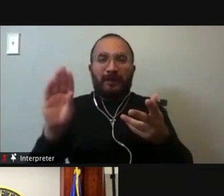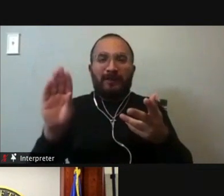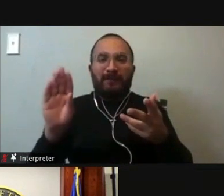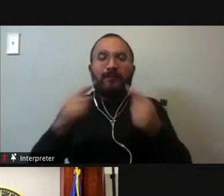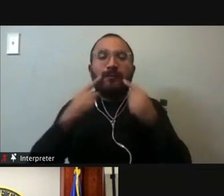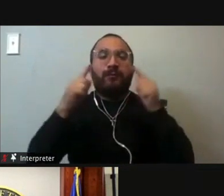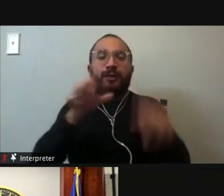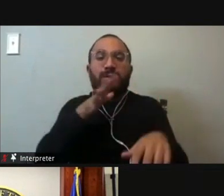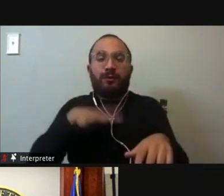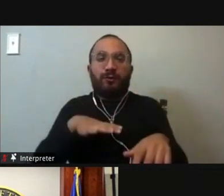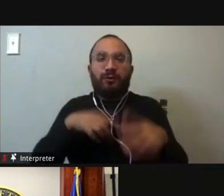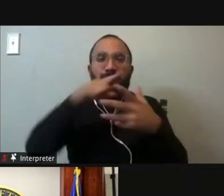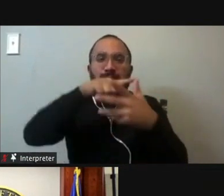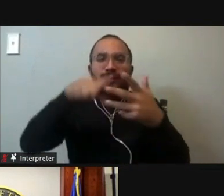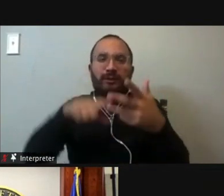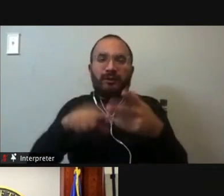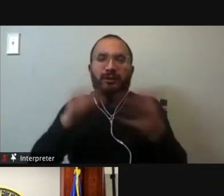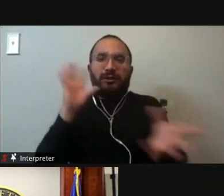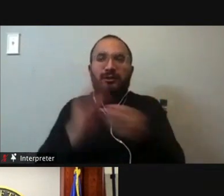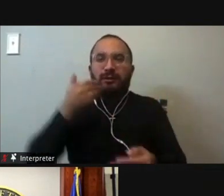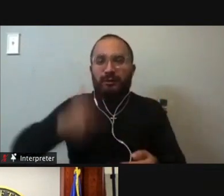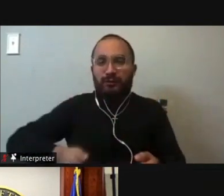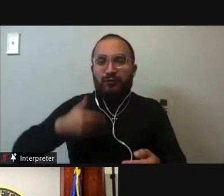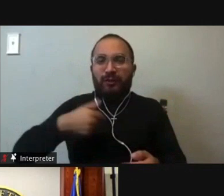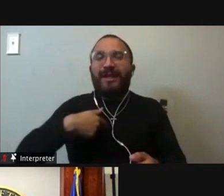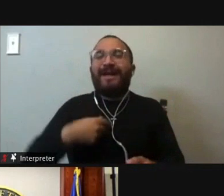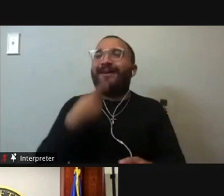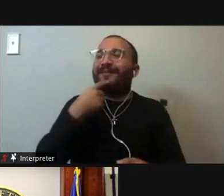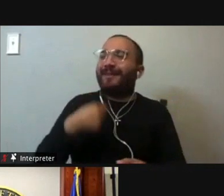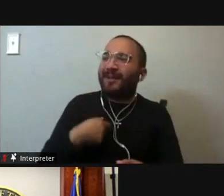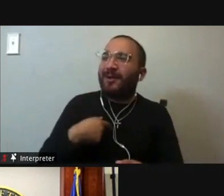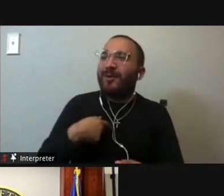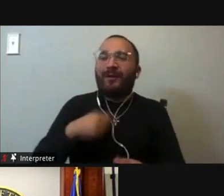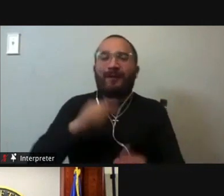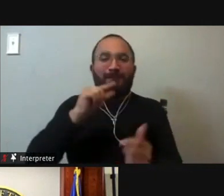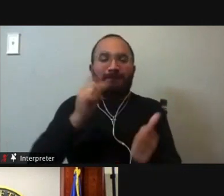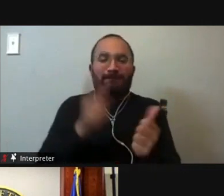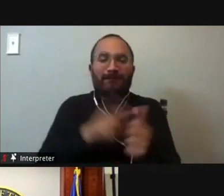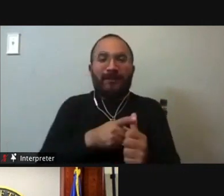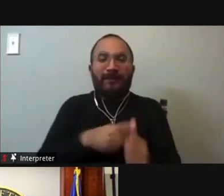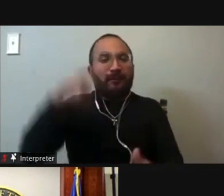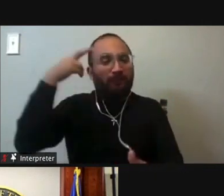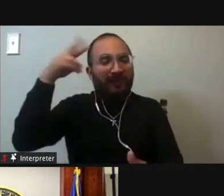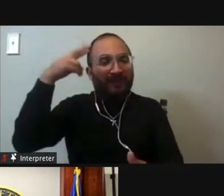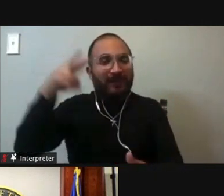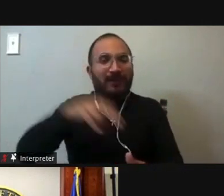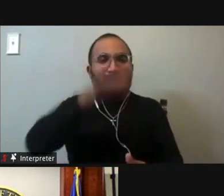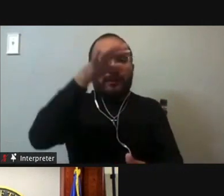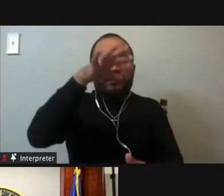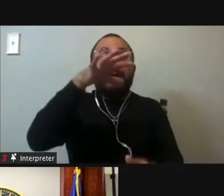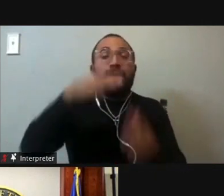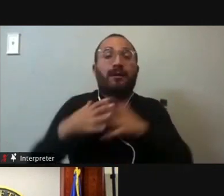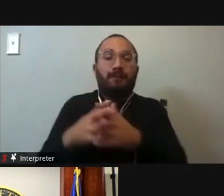past 2020. You I'm told I was the first Mexican-American to graduate from Boston University School of Law. I